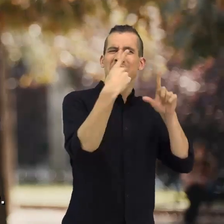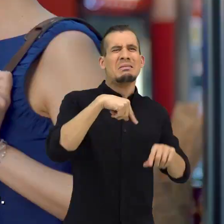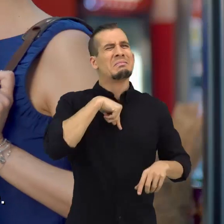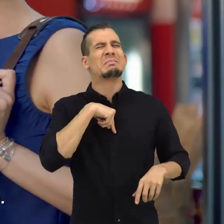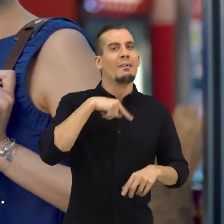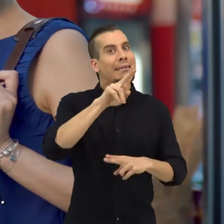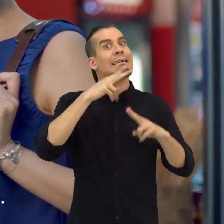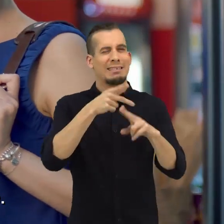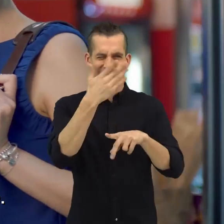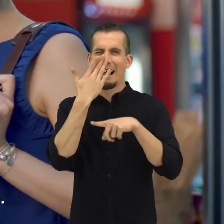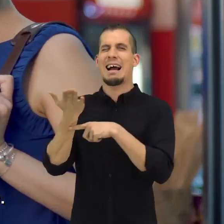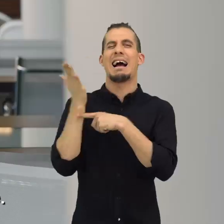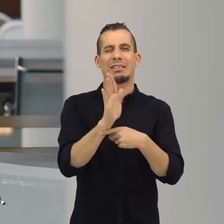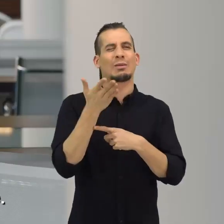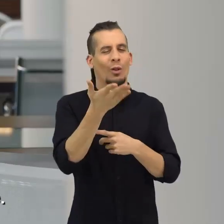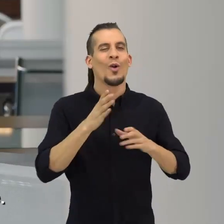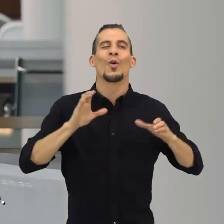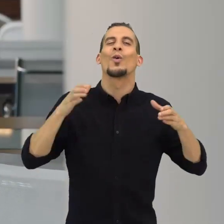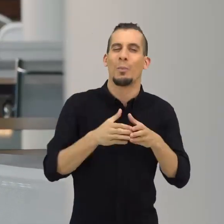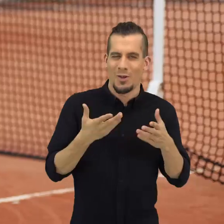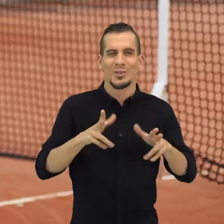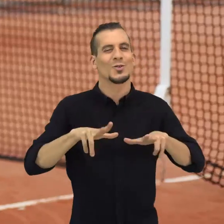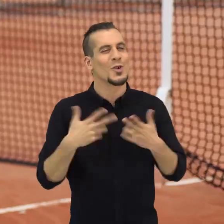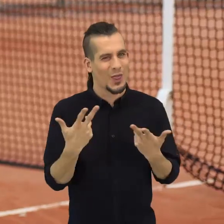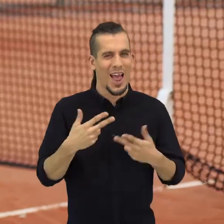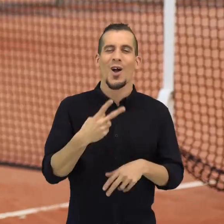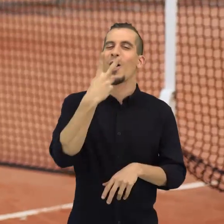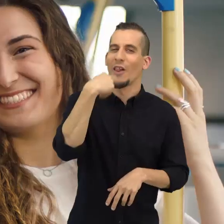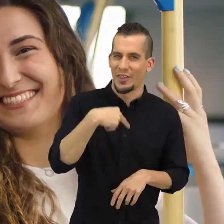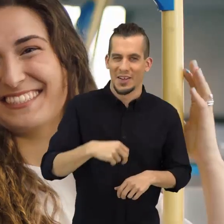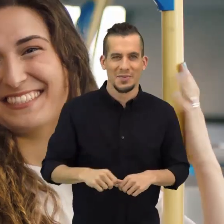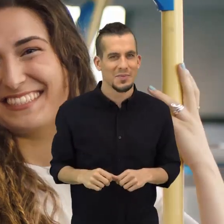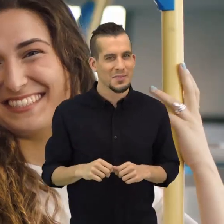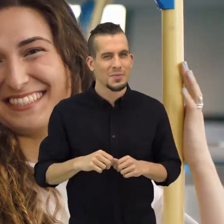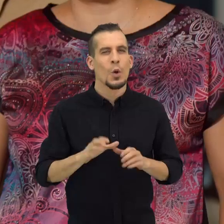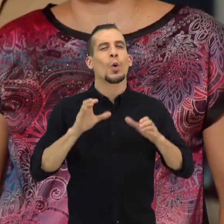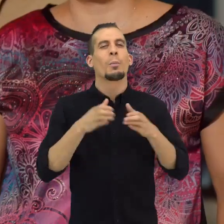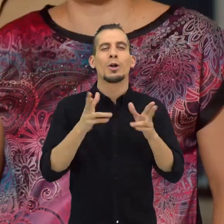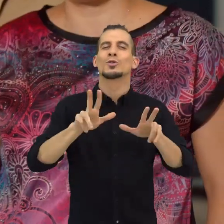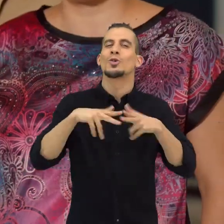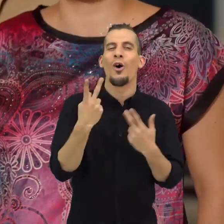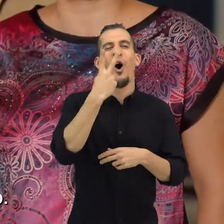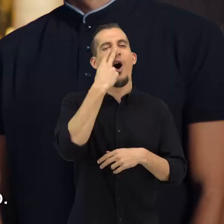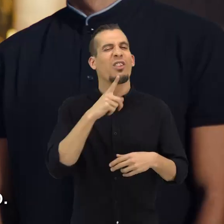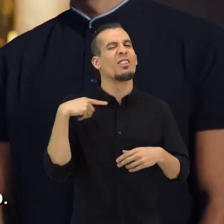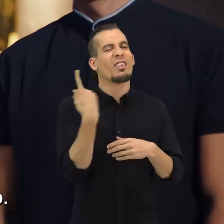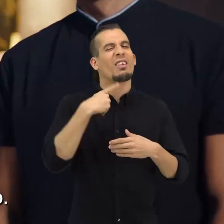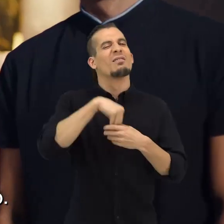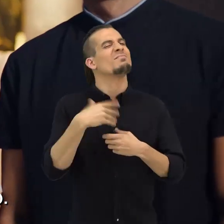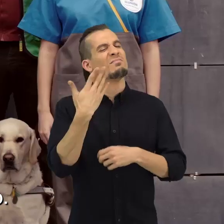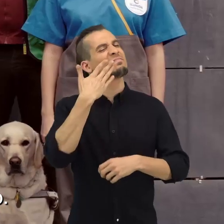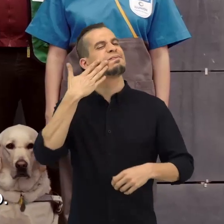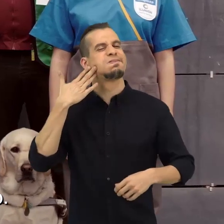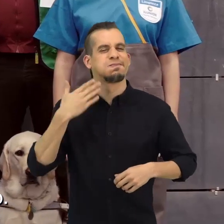What you're feeling is called attitude. Onthair Social Group. Proud to be the